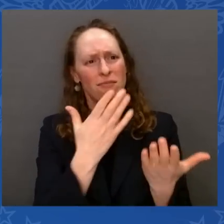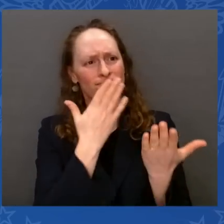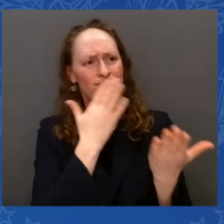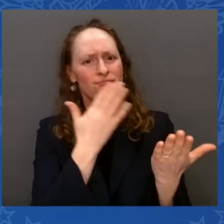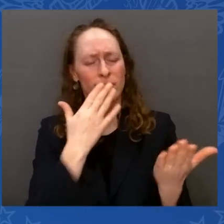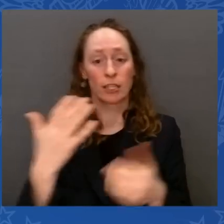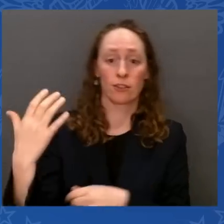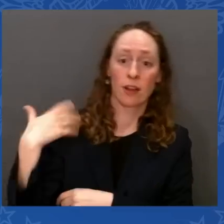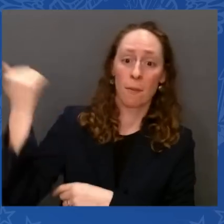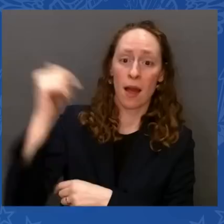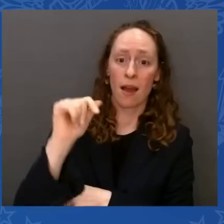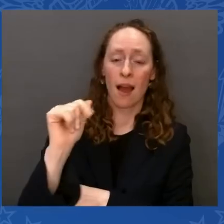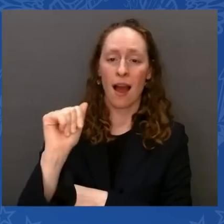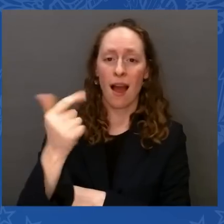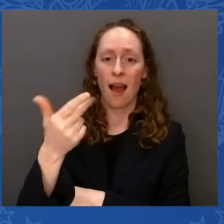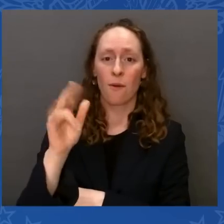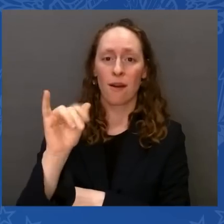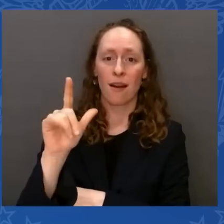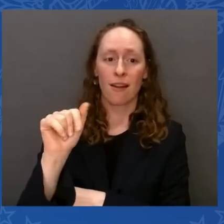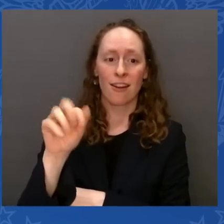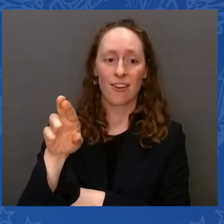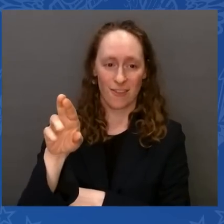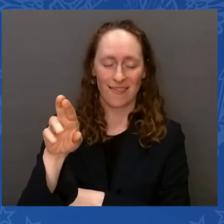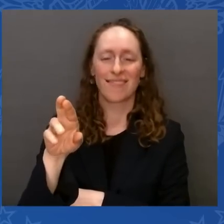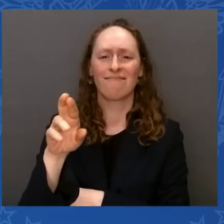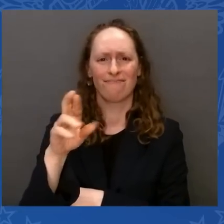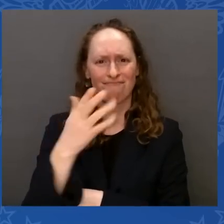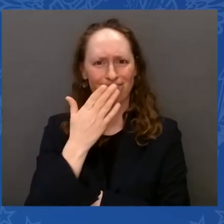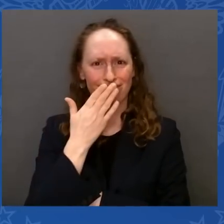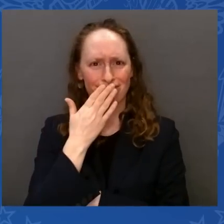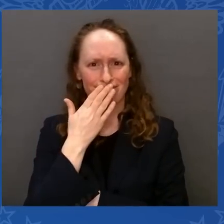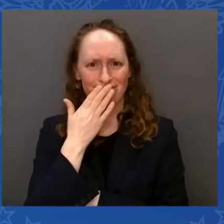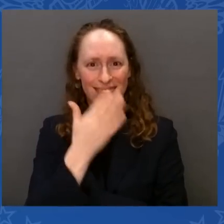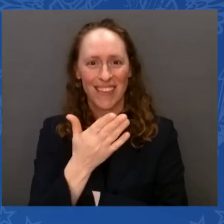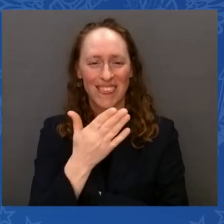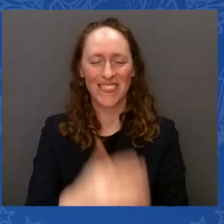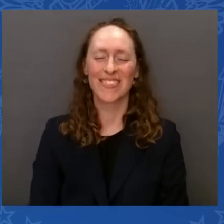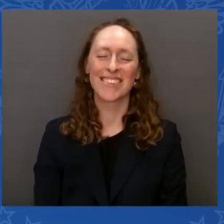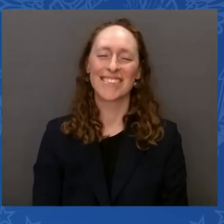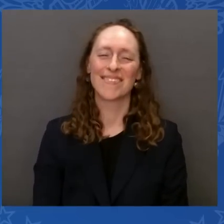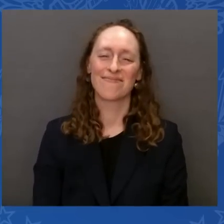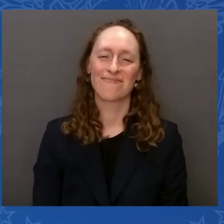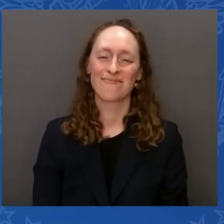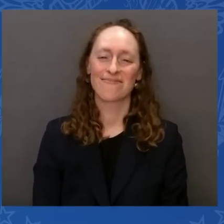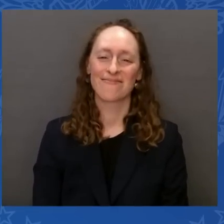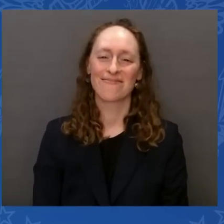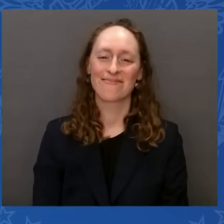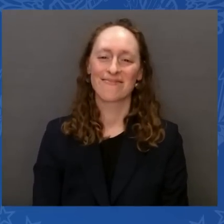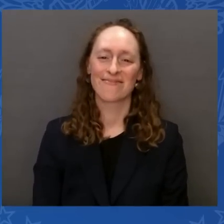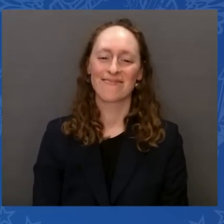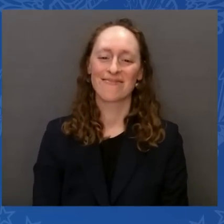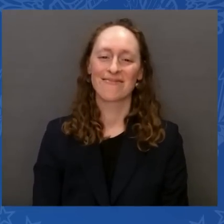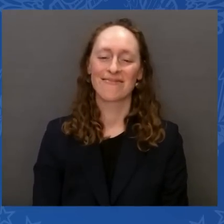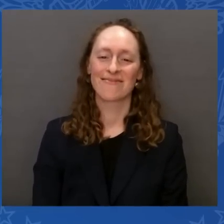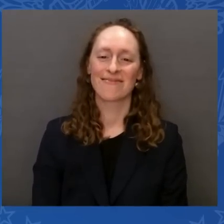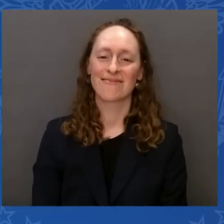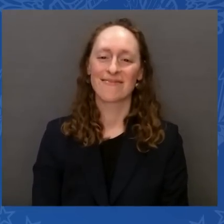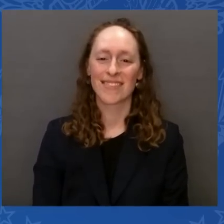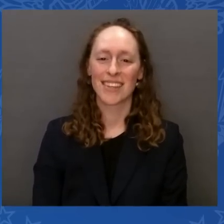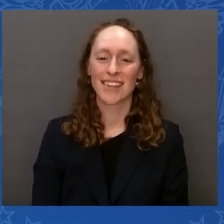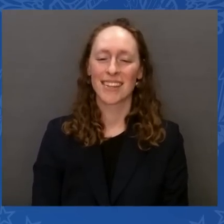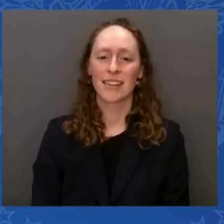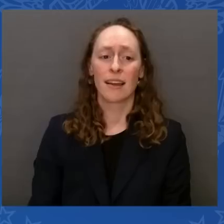and for your kind words to Vice Chair Ted Lieu that partnership they're doing a tremendous job